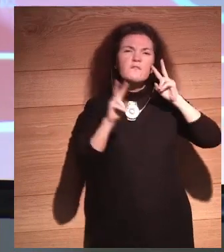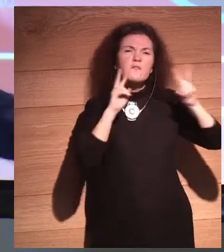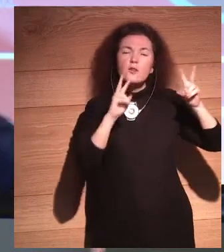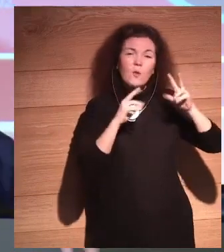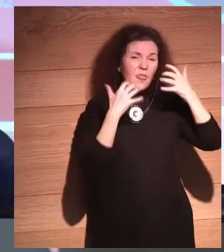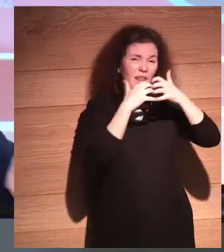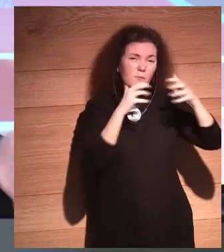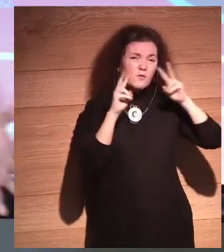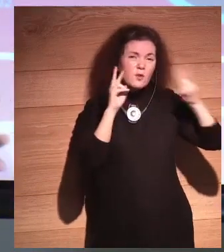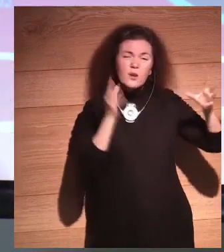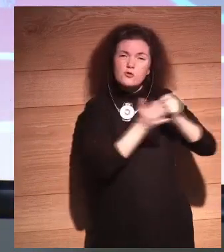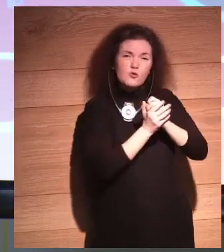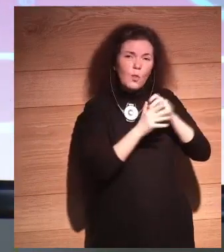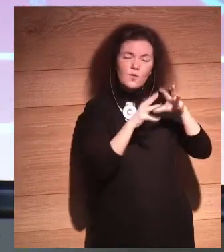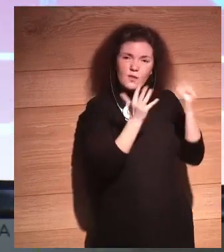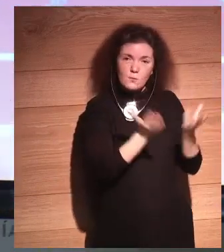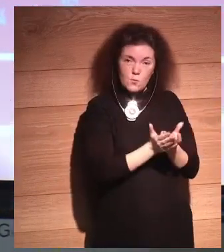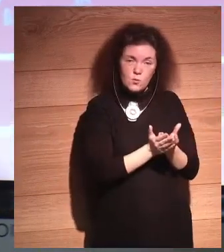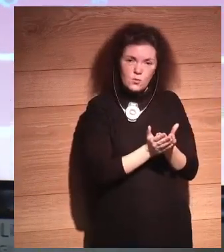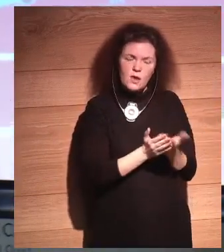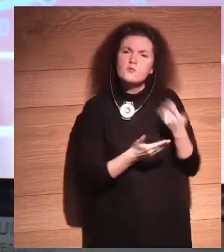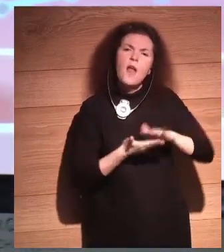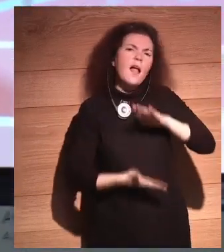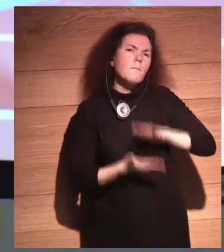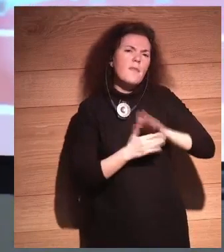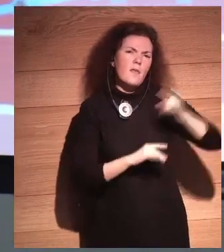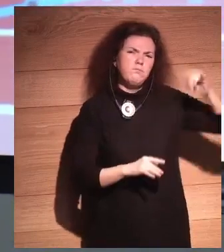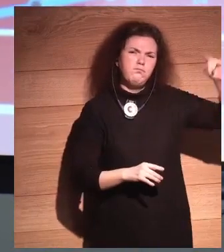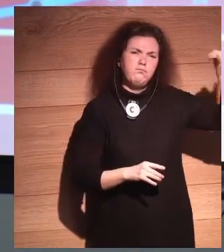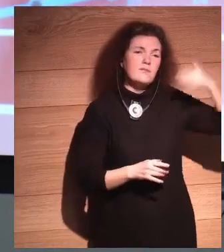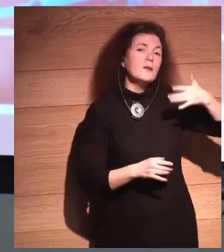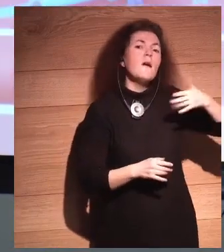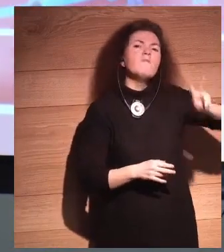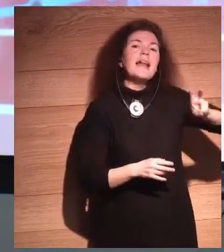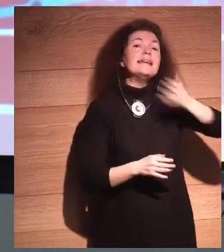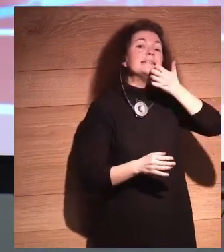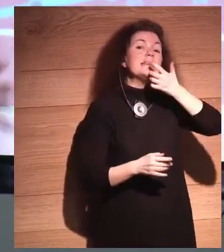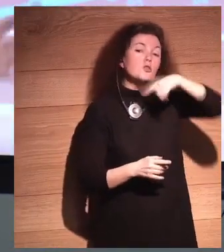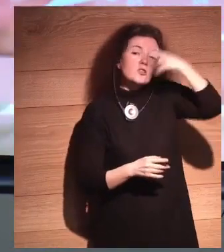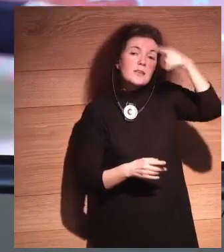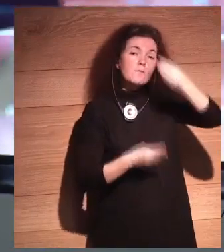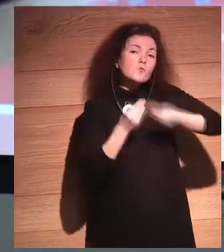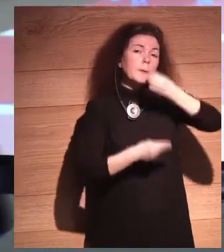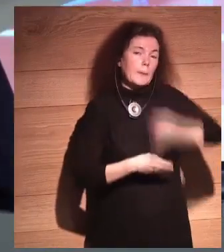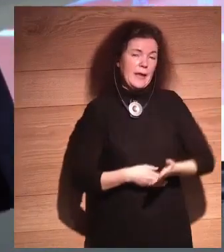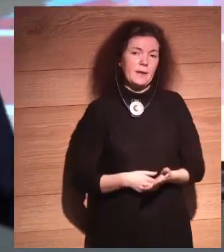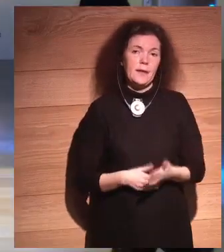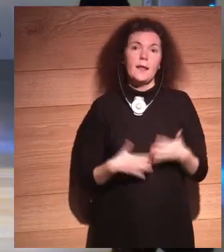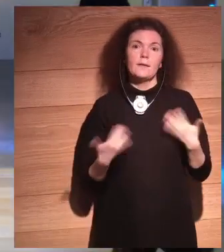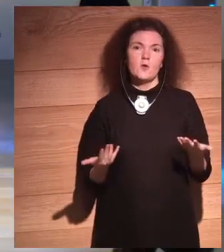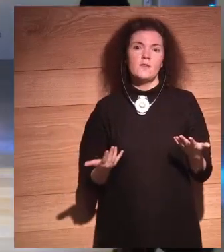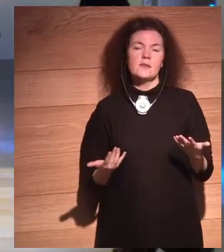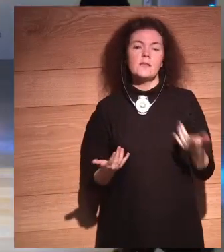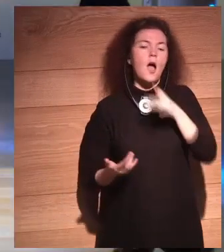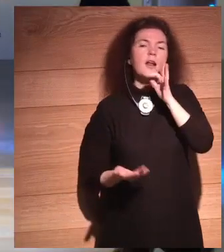Could be extremely useful if we can use it right. So we're at the pivot point of this. But, you know, our ethics